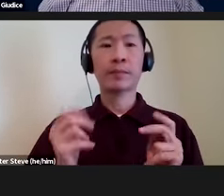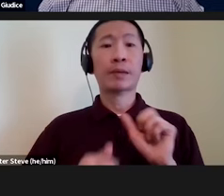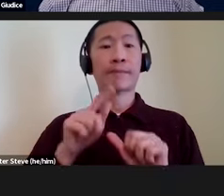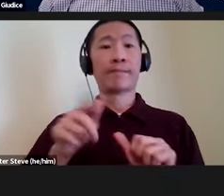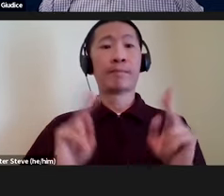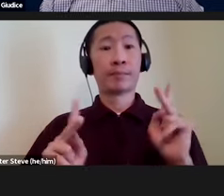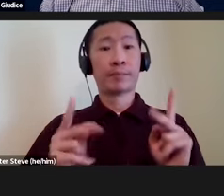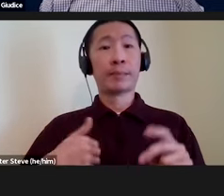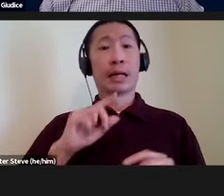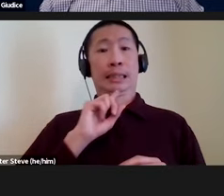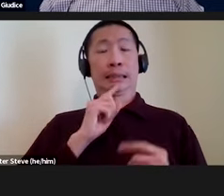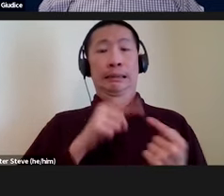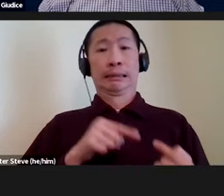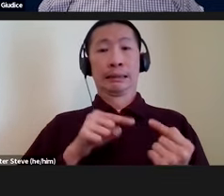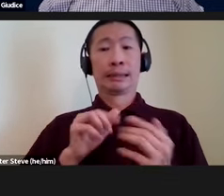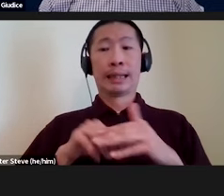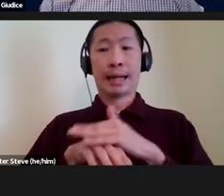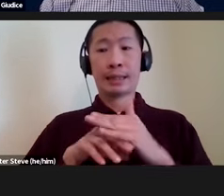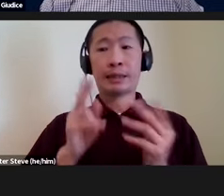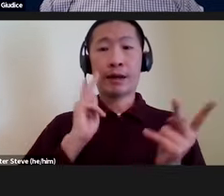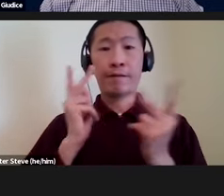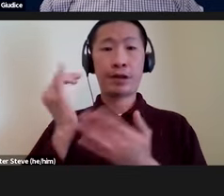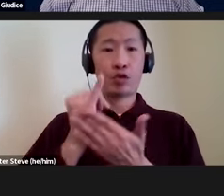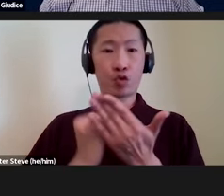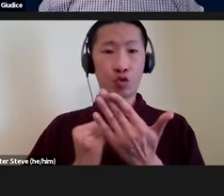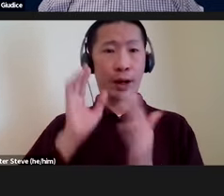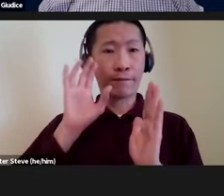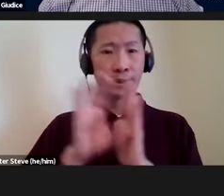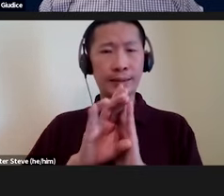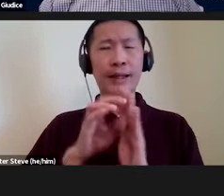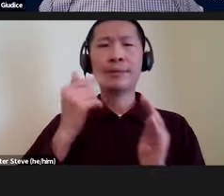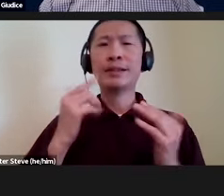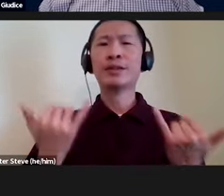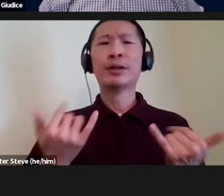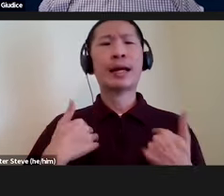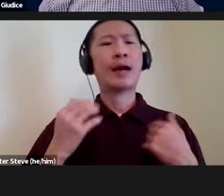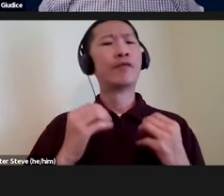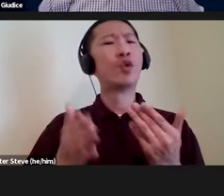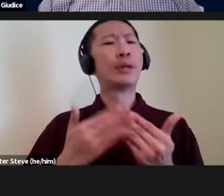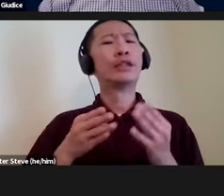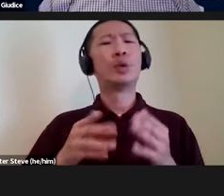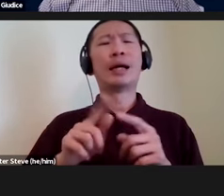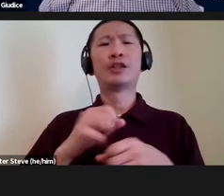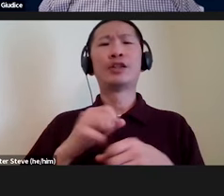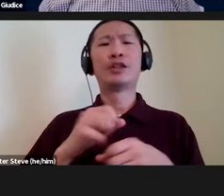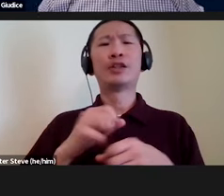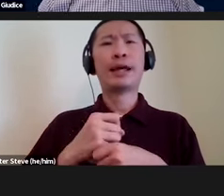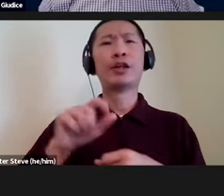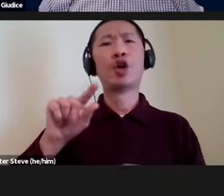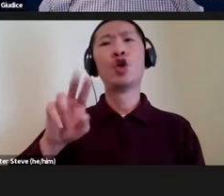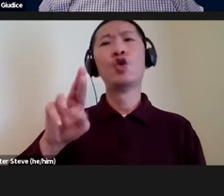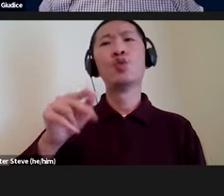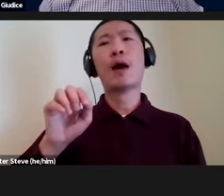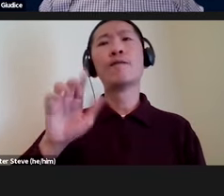have significant trouble accessing visual graphics because there's currently no easy way to produce or convey graphical